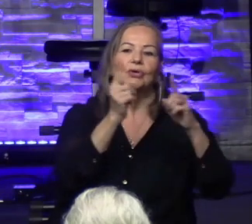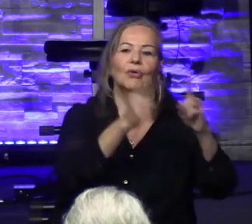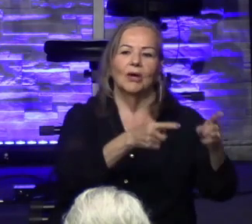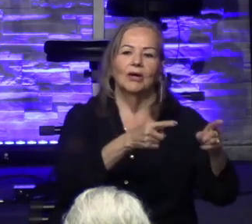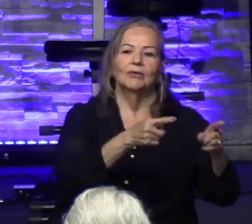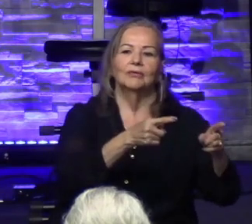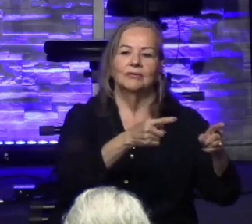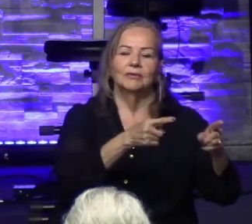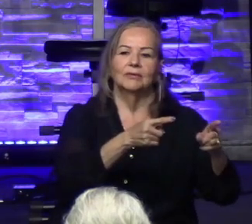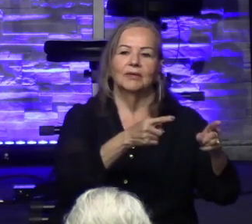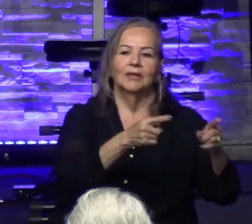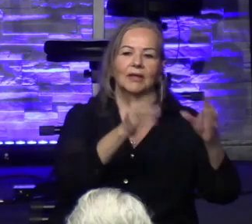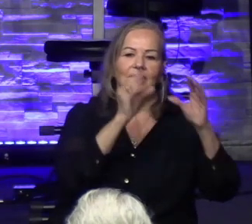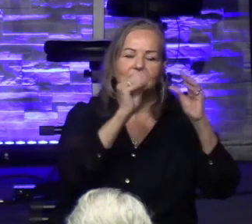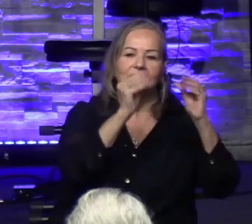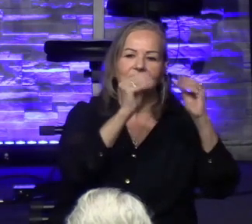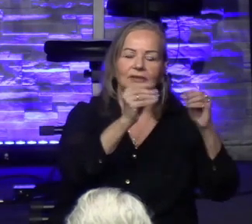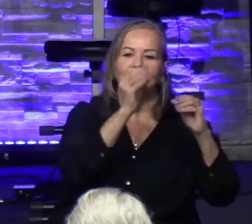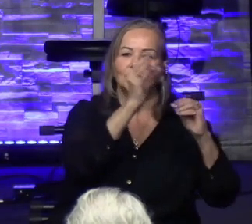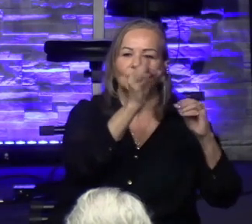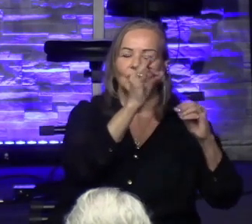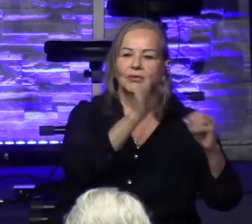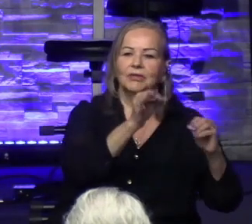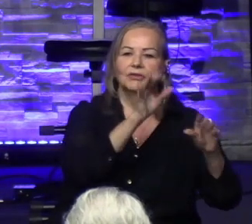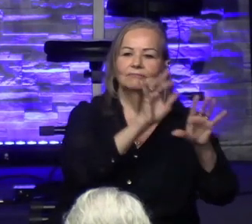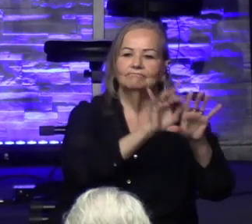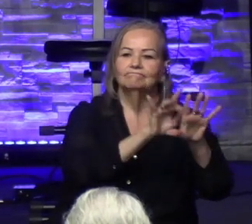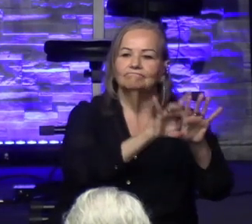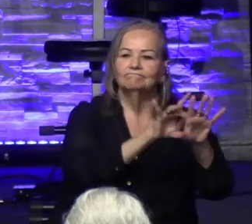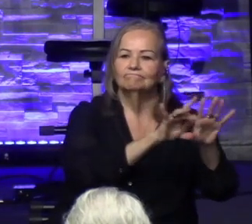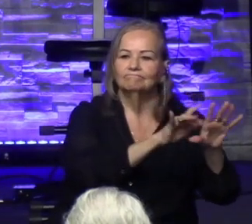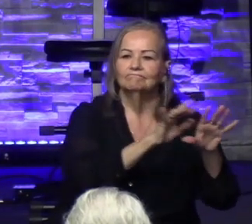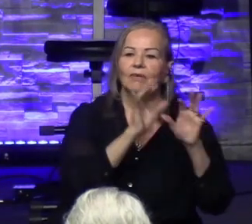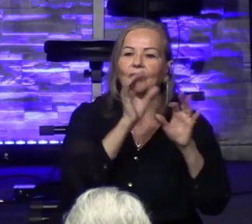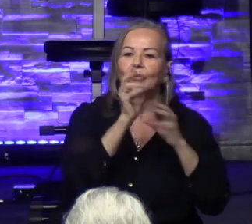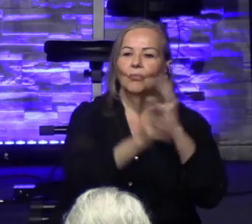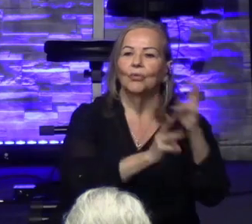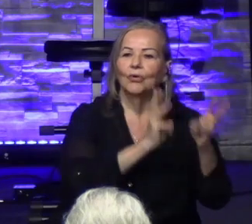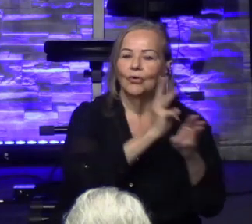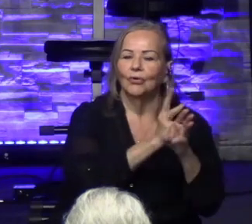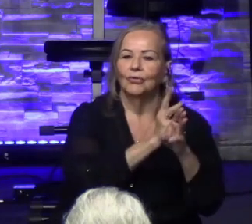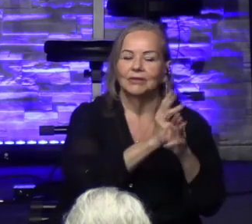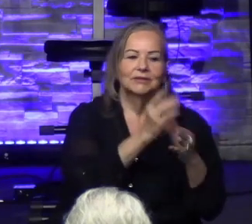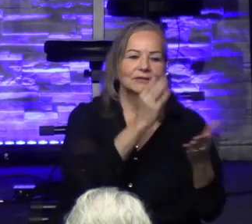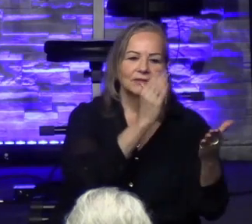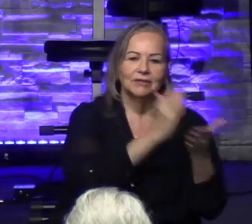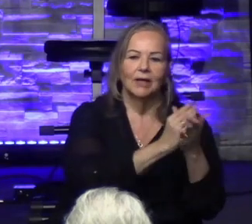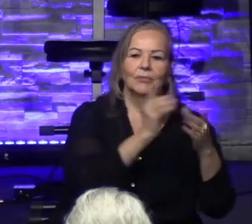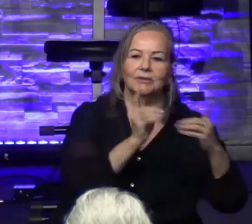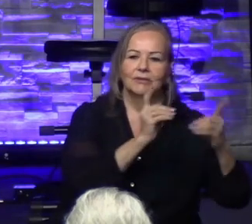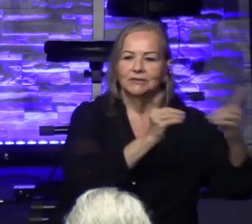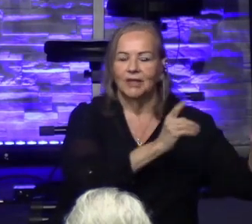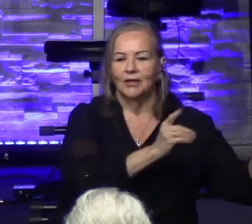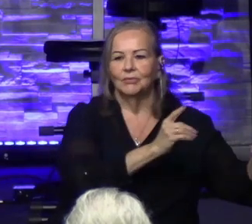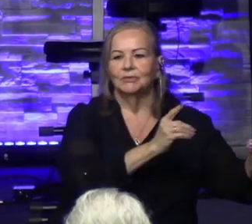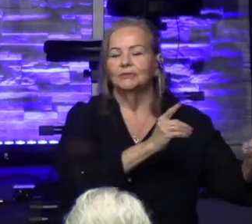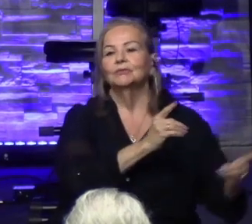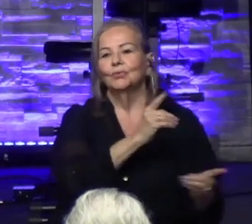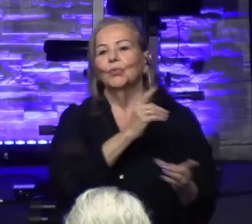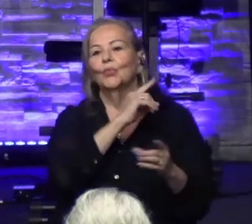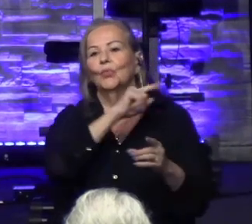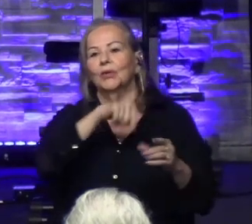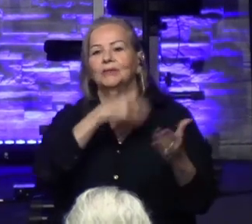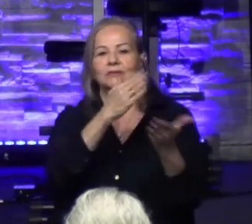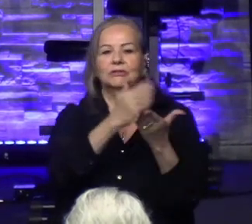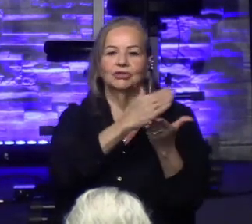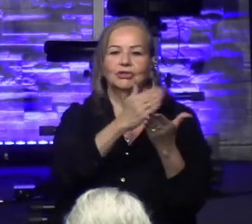He called the disciples to go out and reach the world, and it didn't just stop with them. It goes on with us, and we've got to do our part to go out and